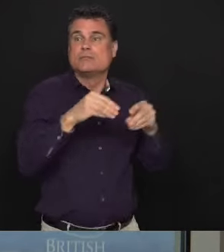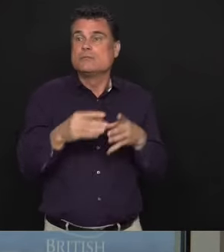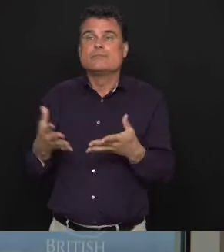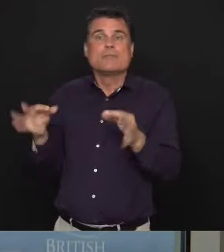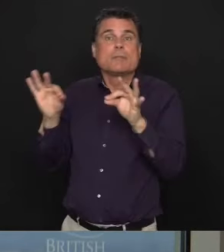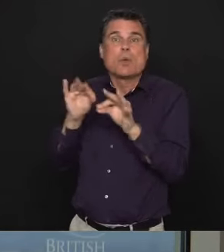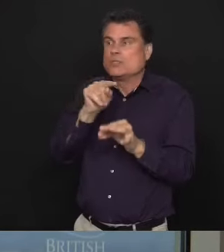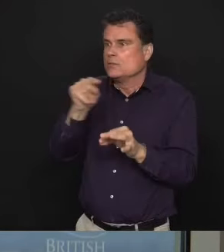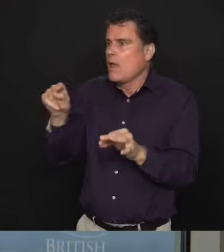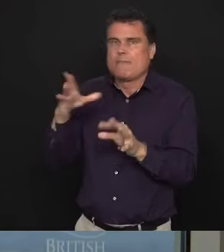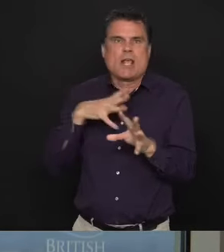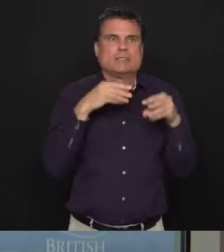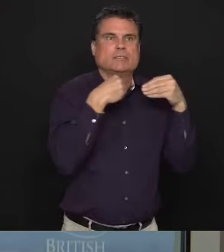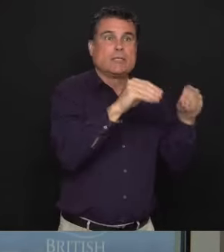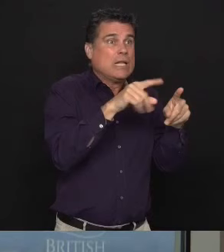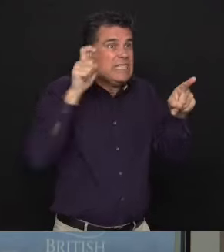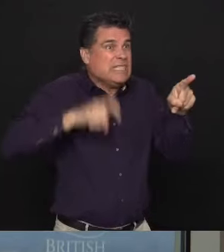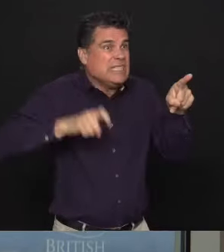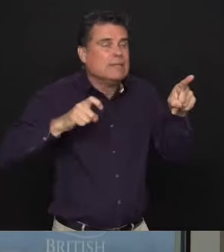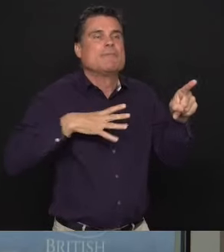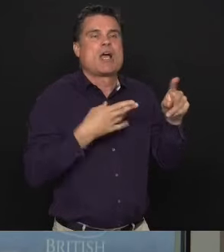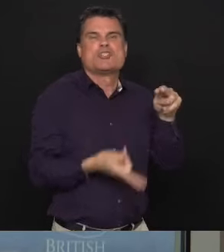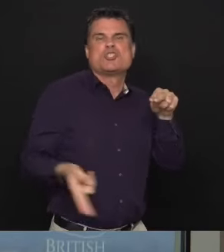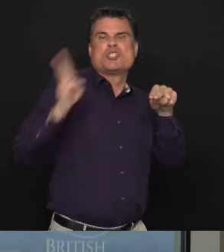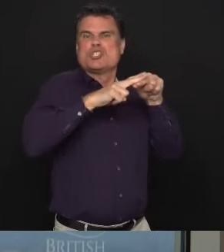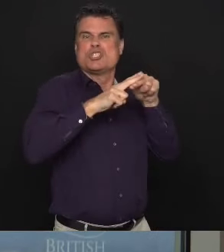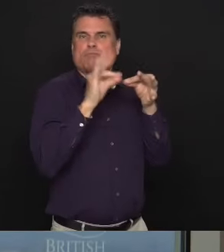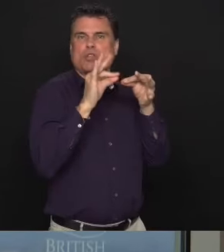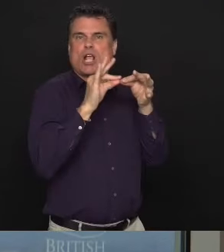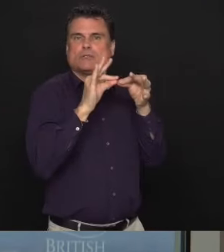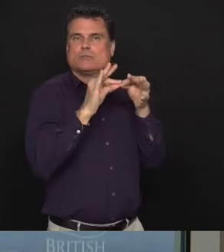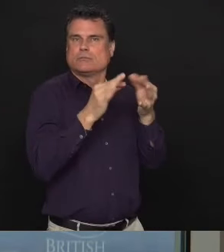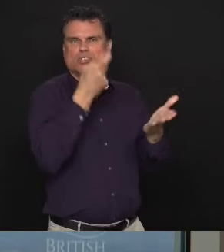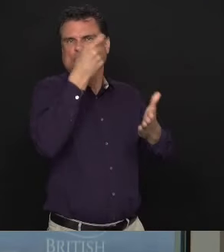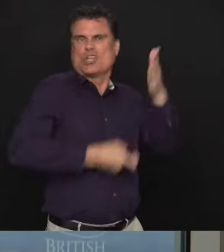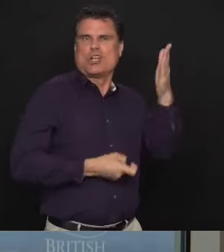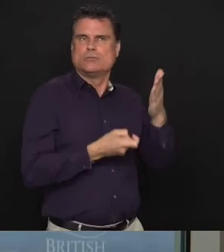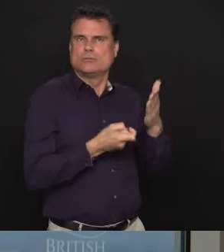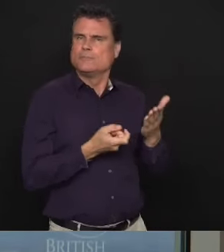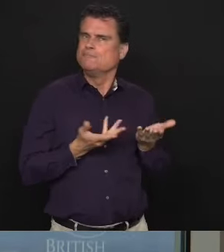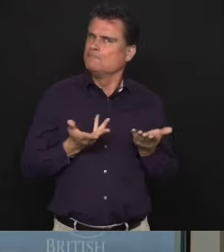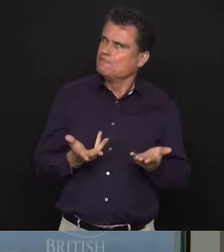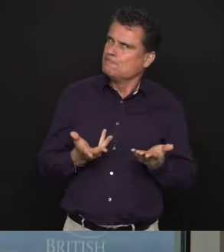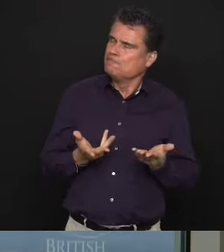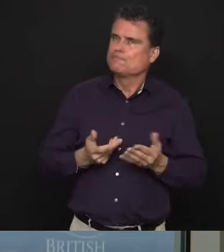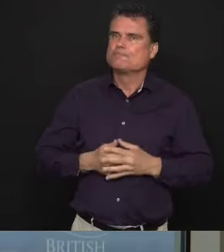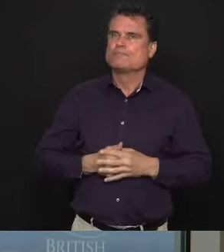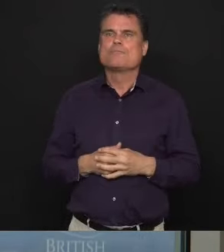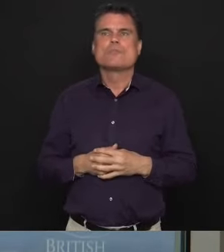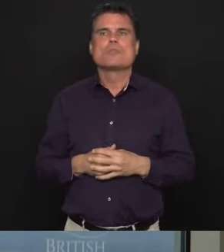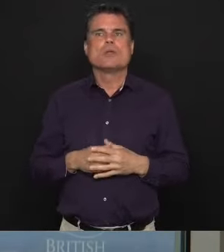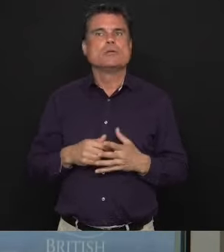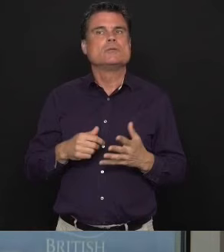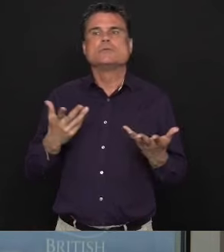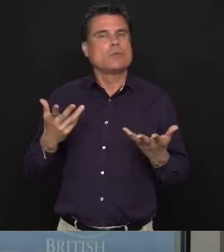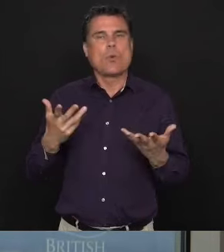at consumer protection BC of instances of price gouging for the things that we may require to stay healthy.